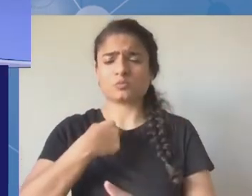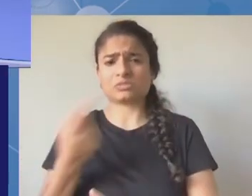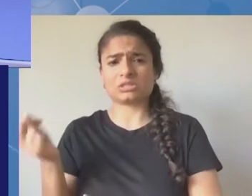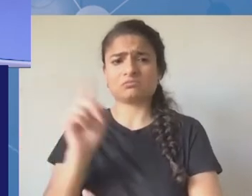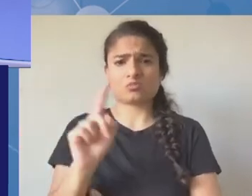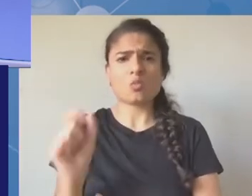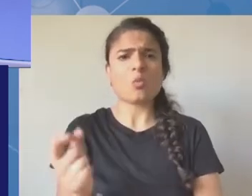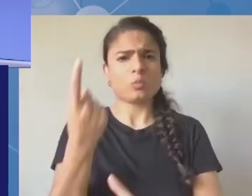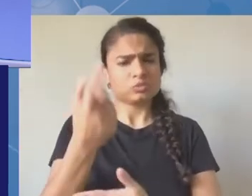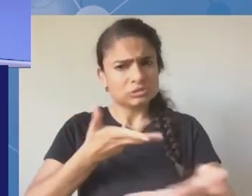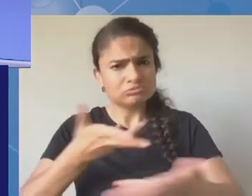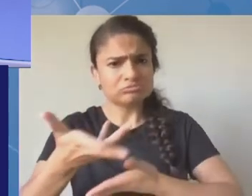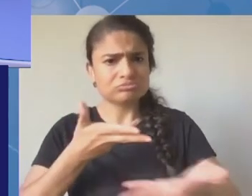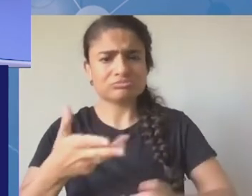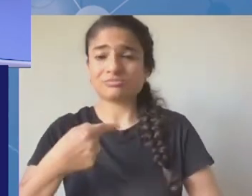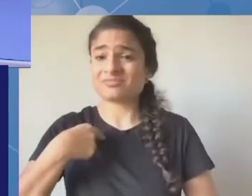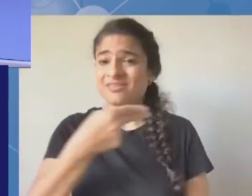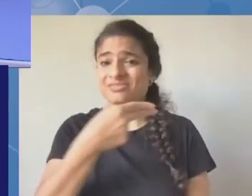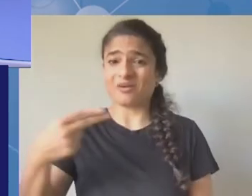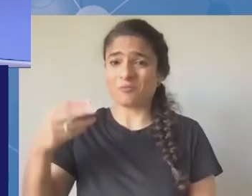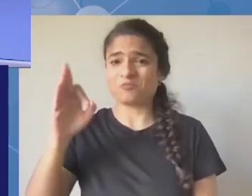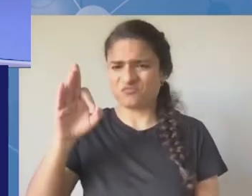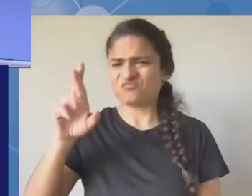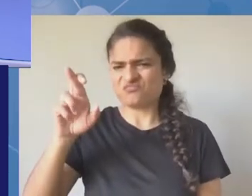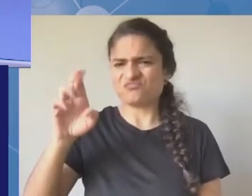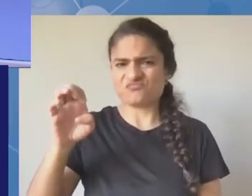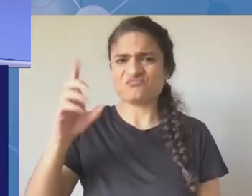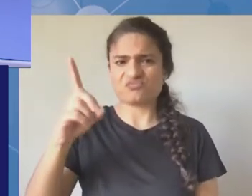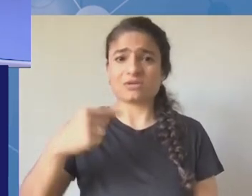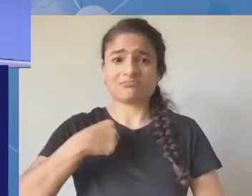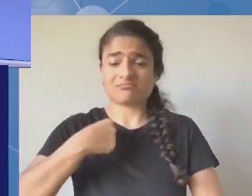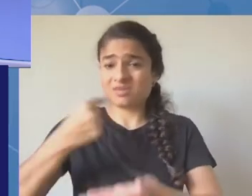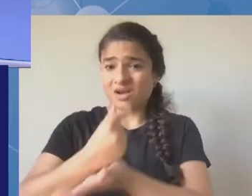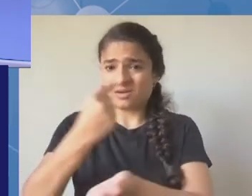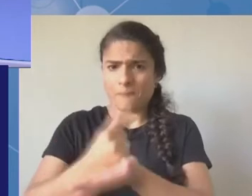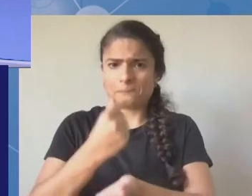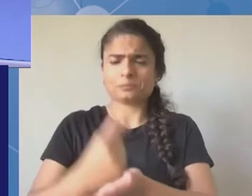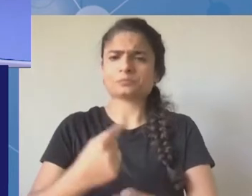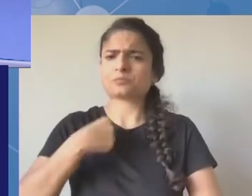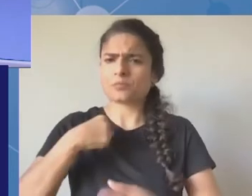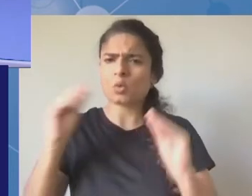and i'm also the ghana technical and projects committee chair for internet society